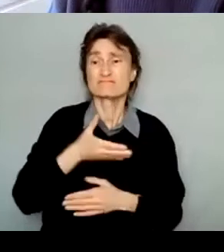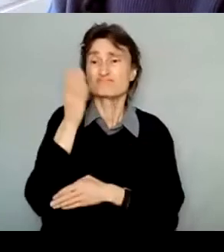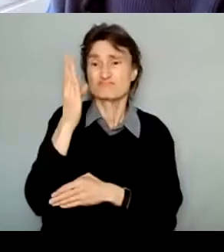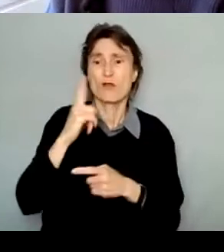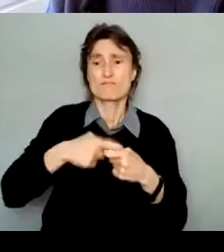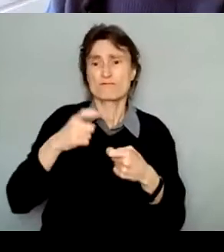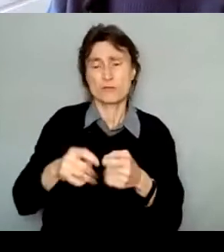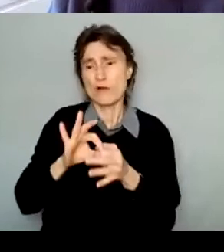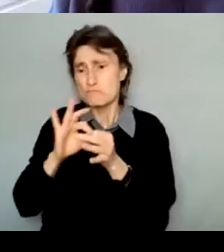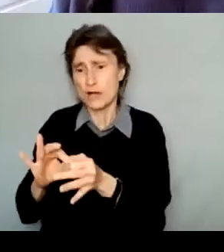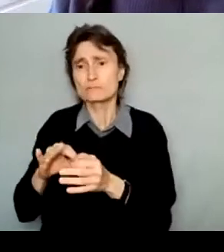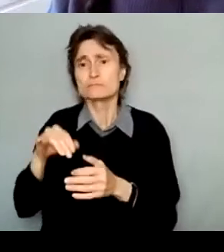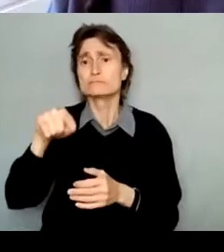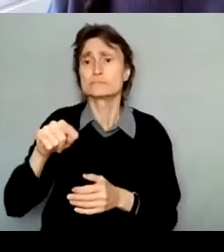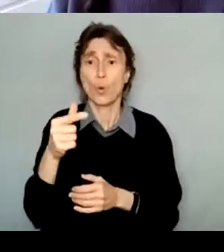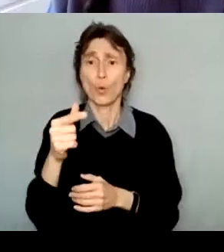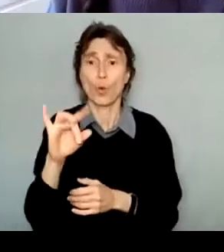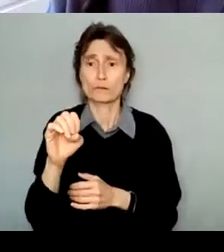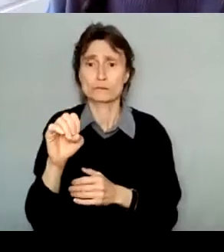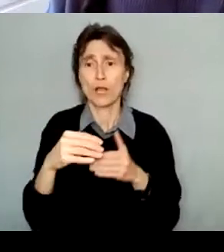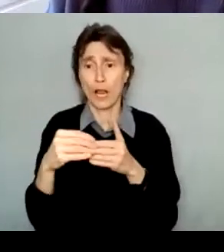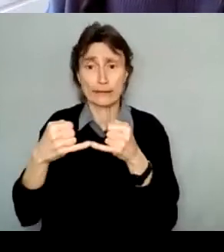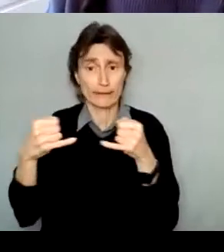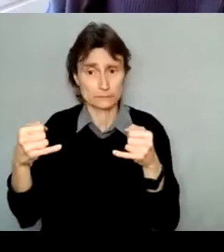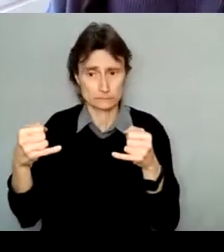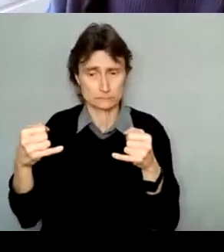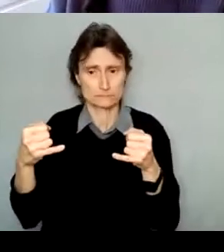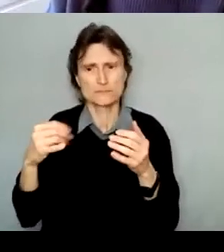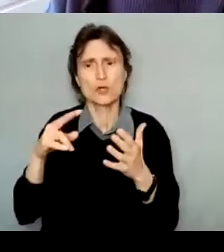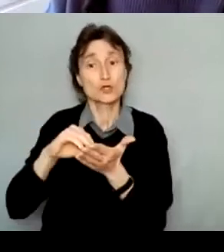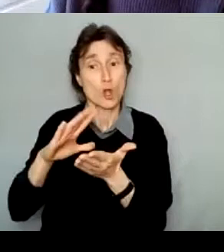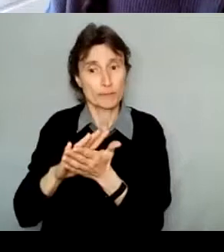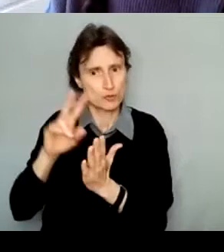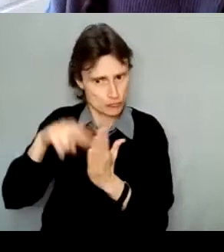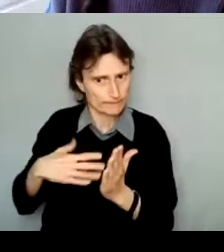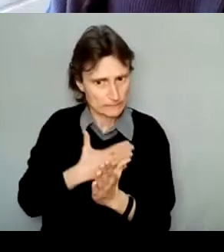So whether or not you watch this session, please read those documents before you apply.